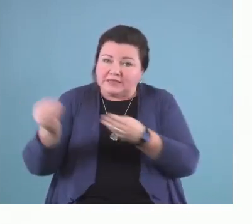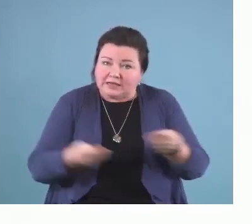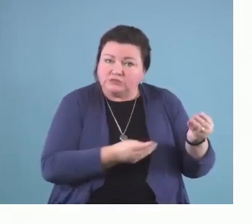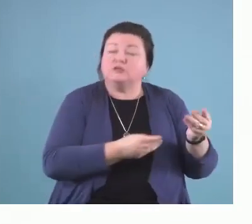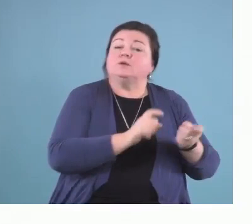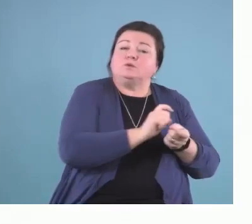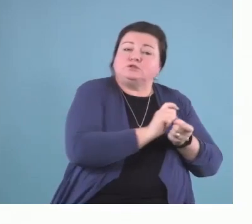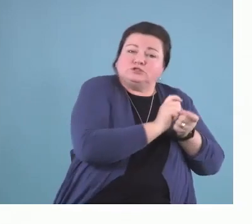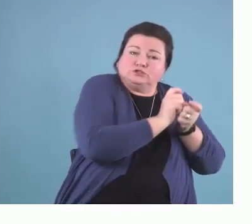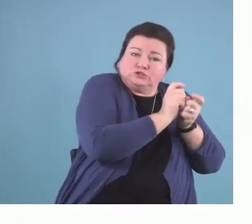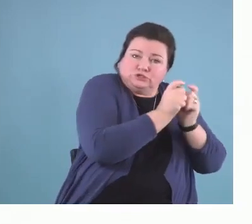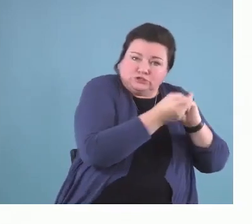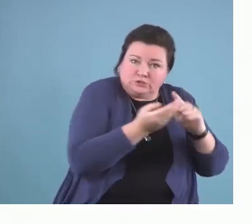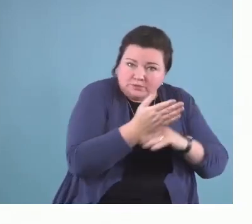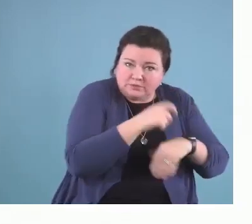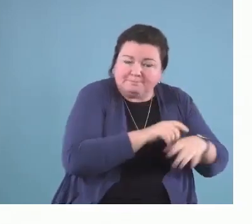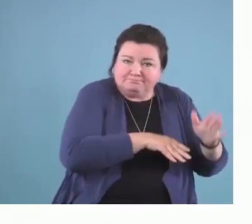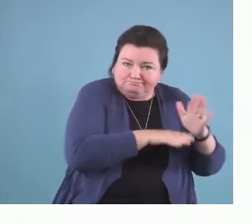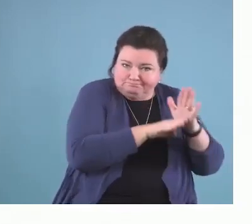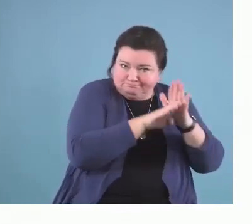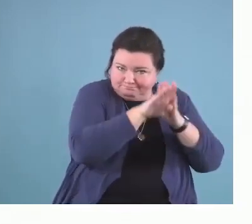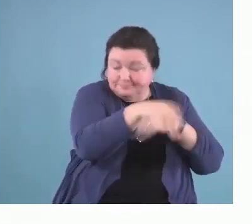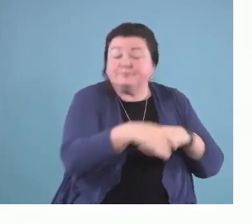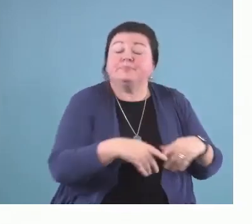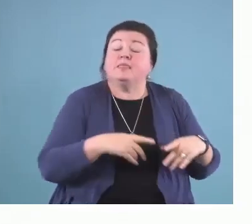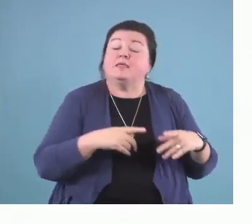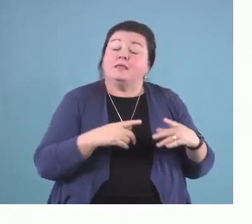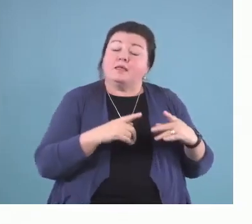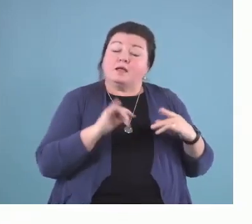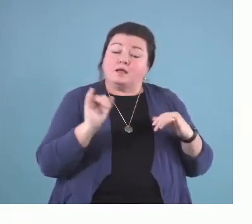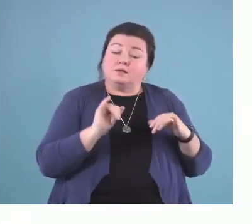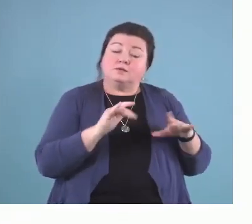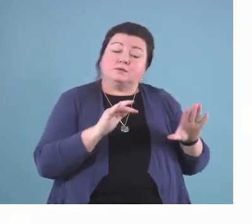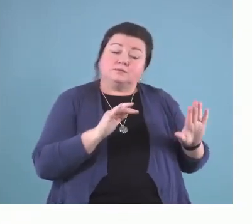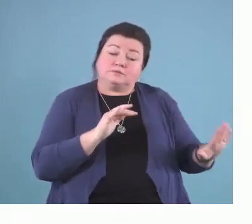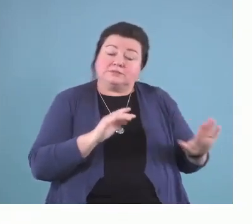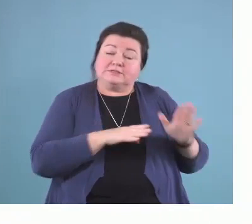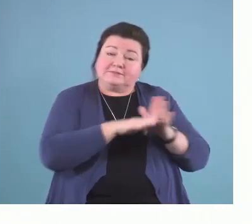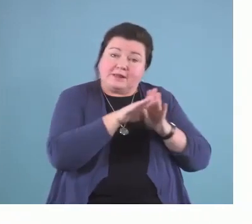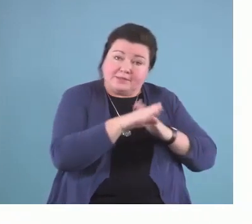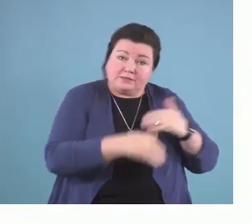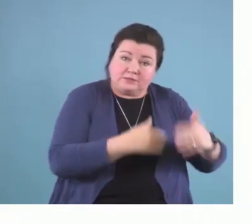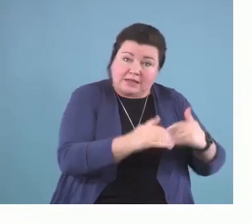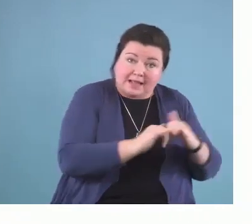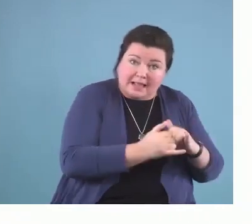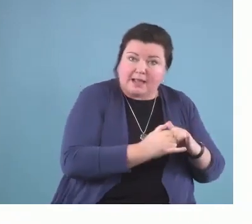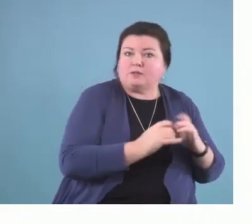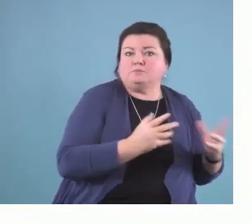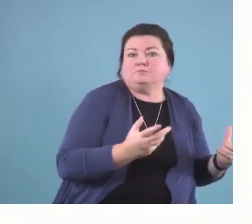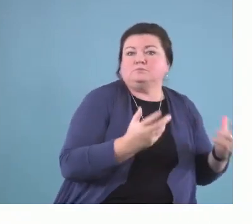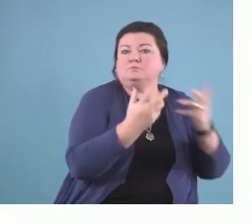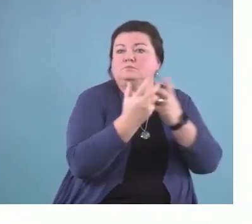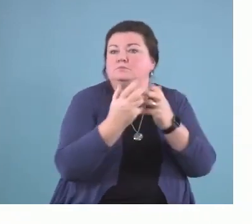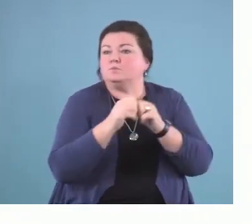time, in which an individual's development is influenced by his or her interactions with various aspects